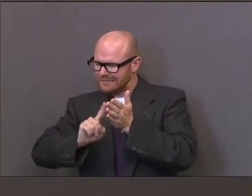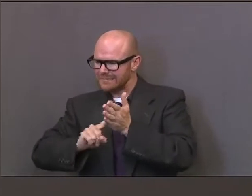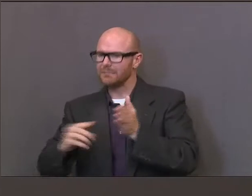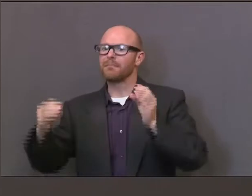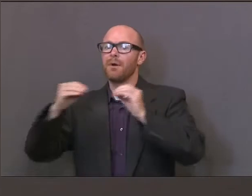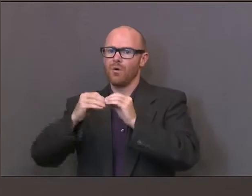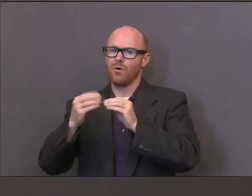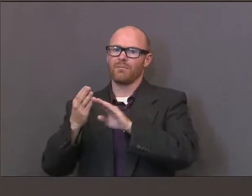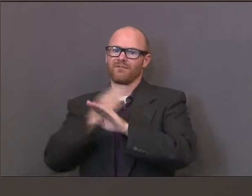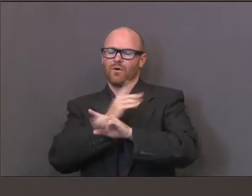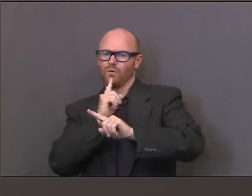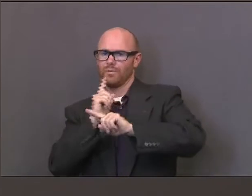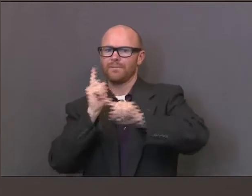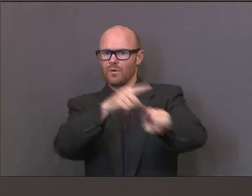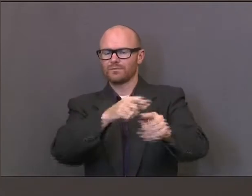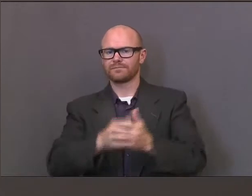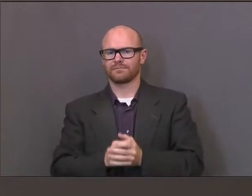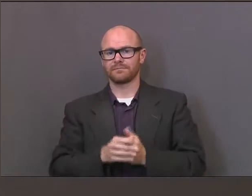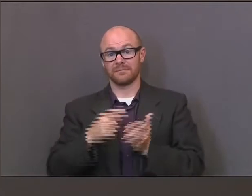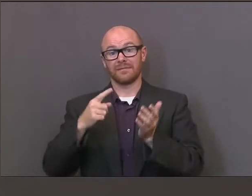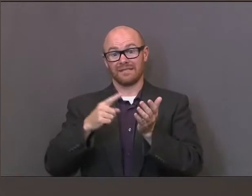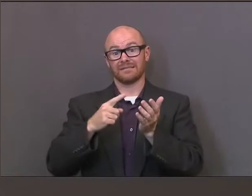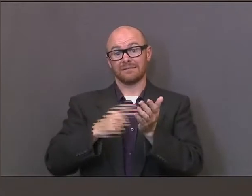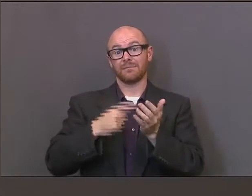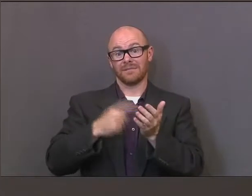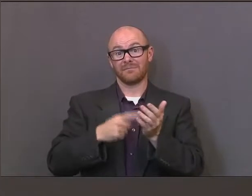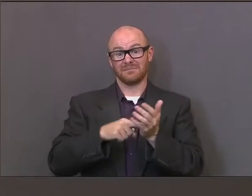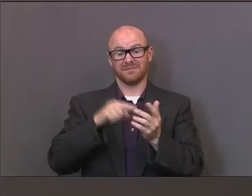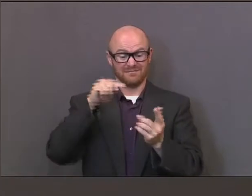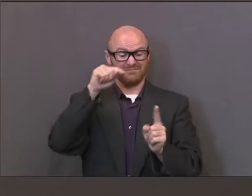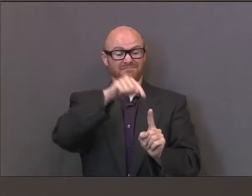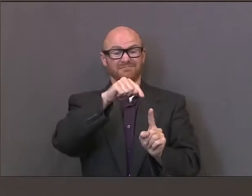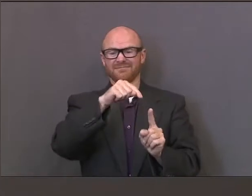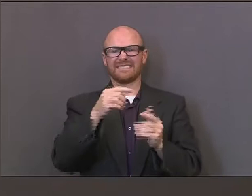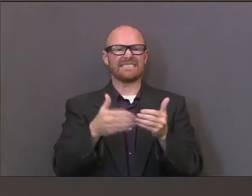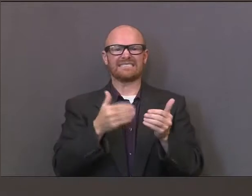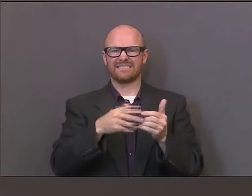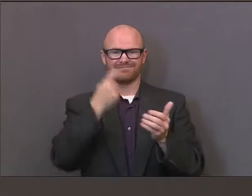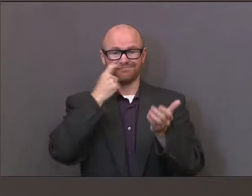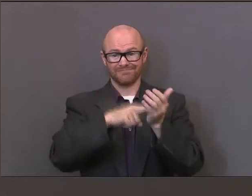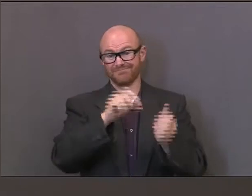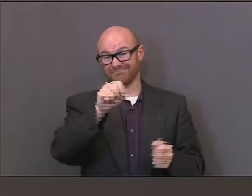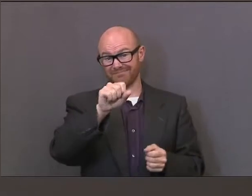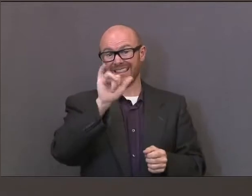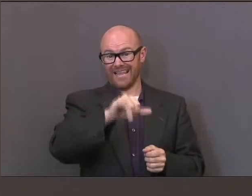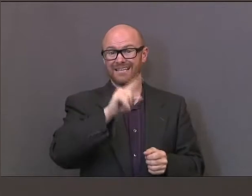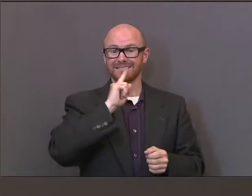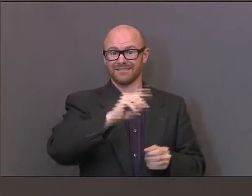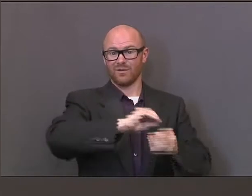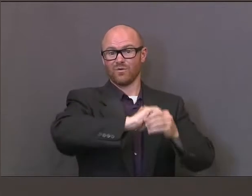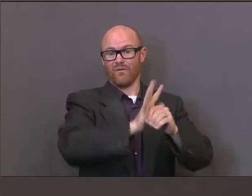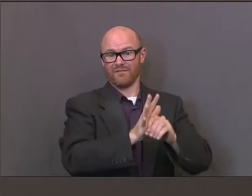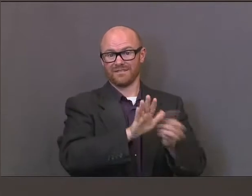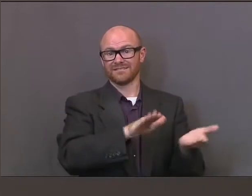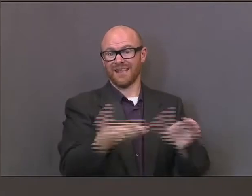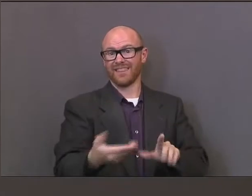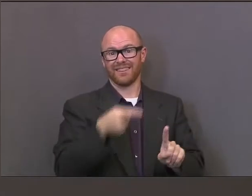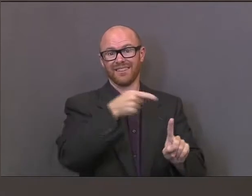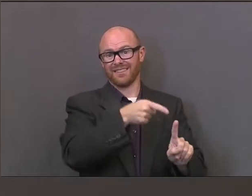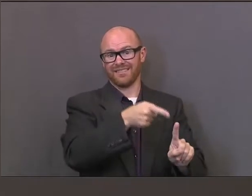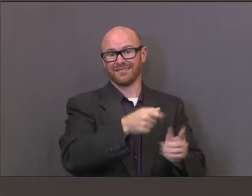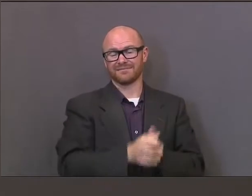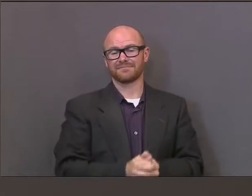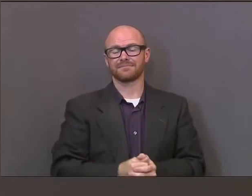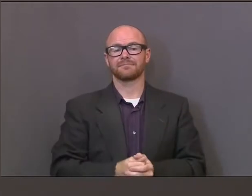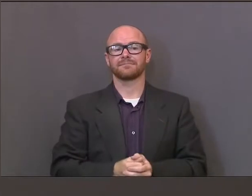information that we receive up front turns out not to be the case, and that's true of medical examiner cases, aside from COVID as